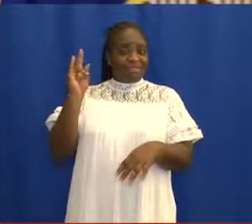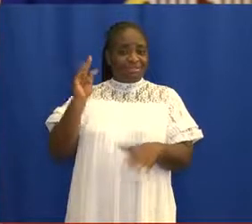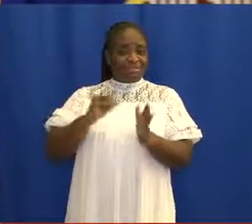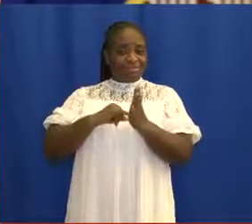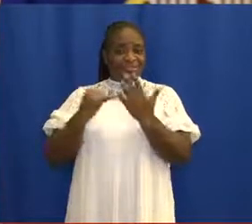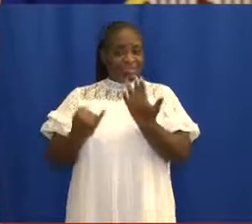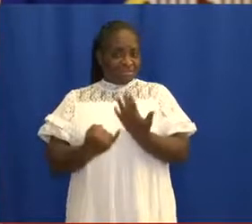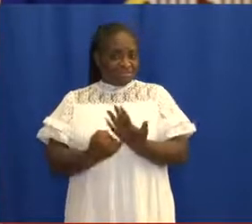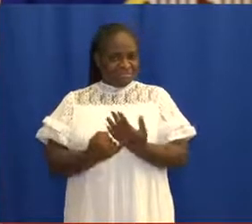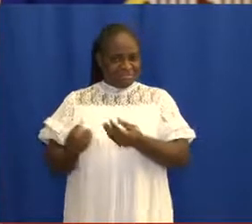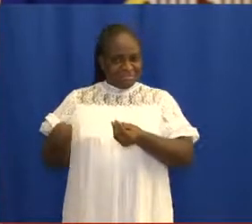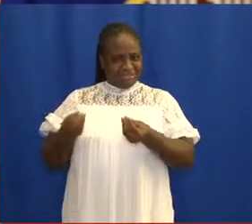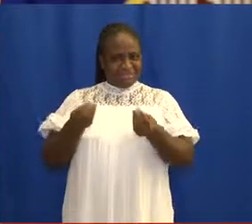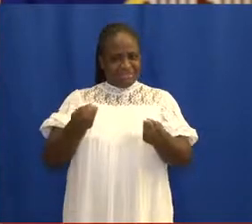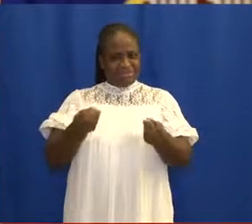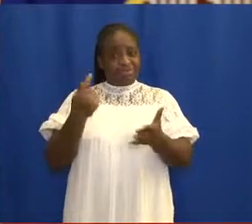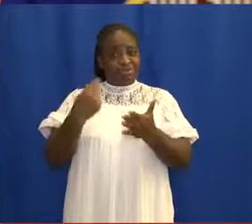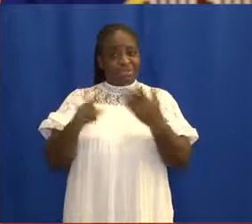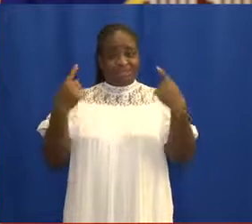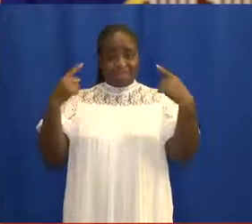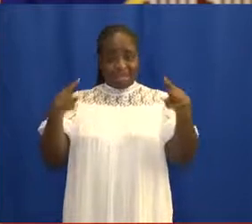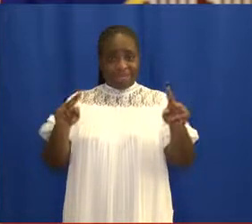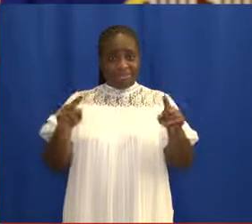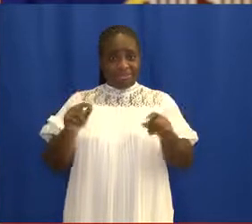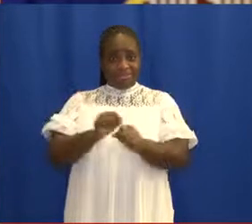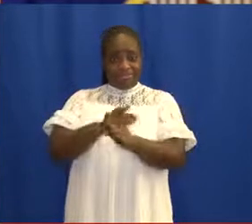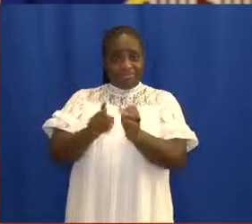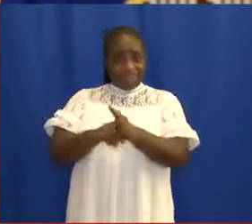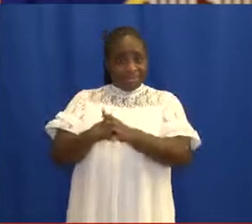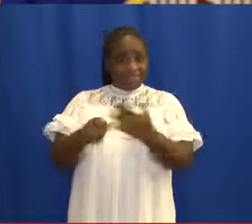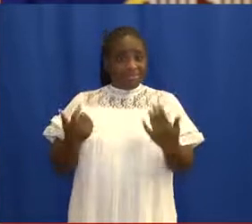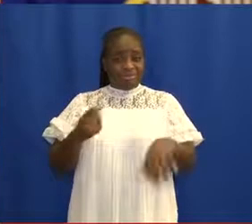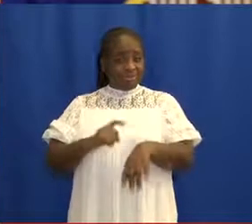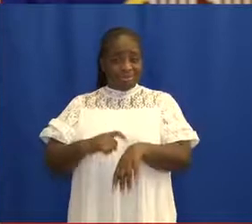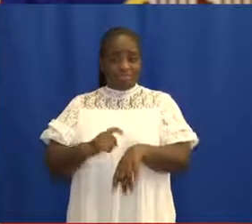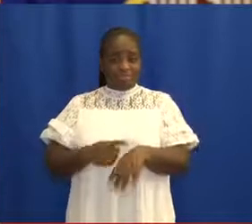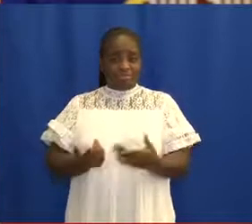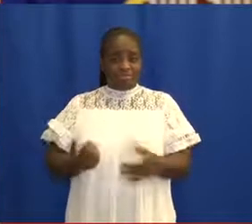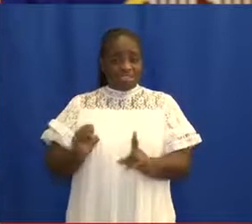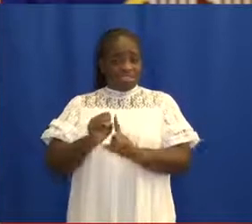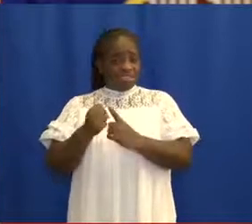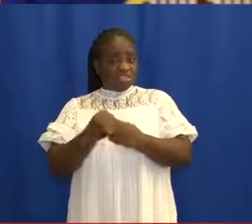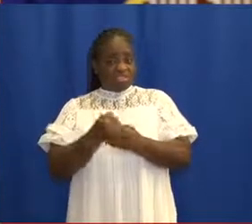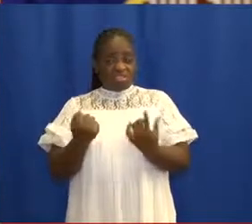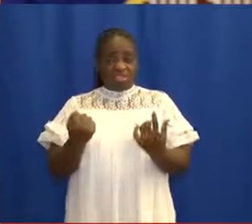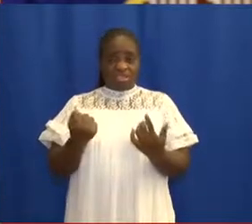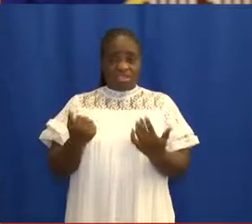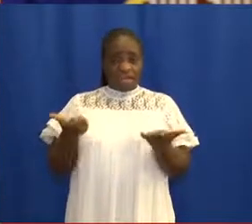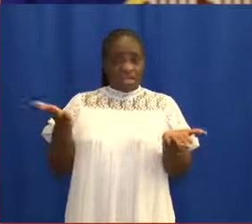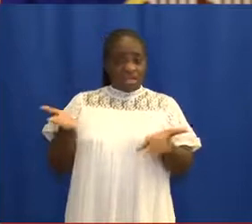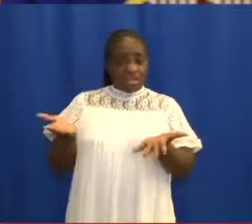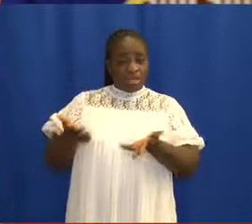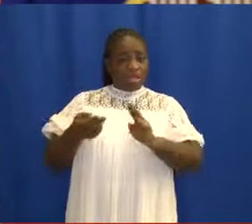to give an account of our COVID-19 situation. A situation where available